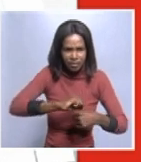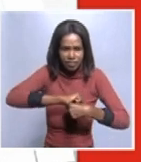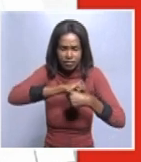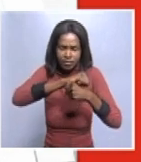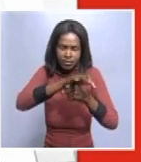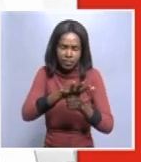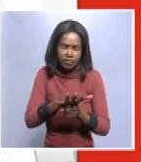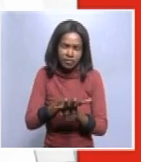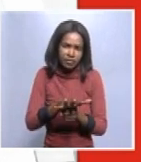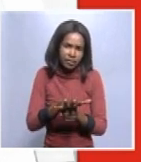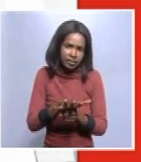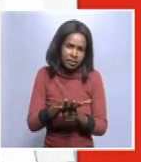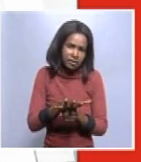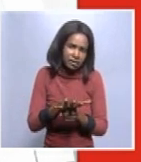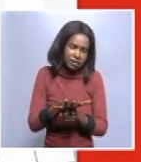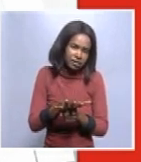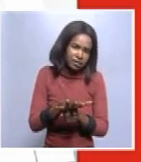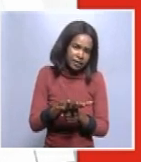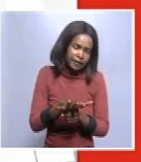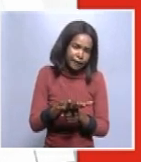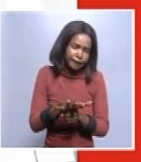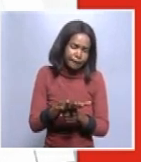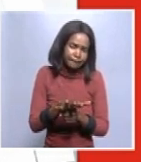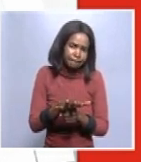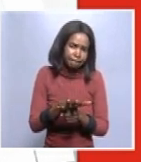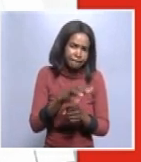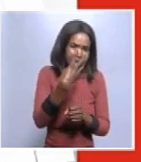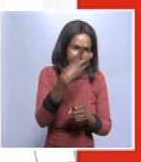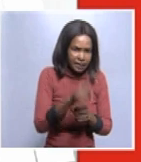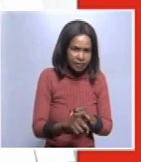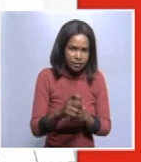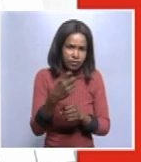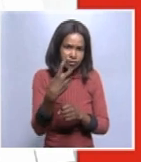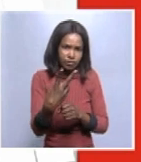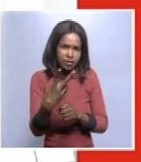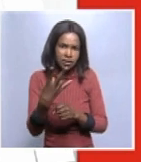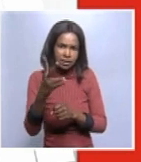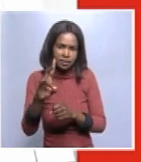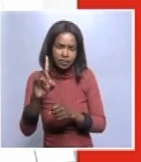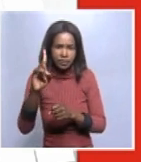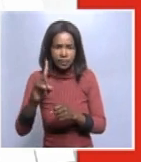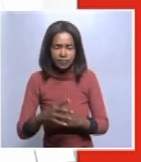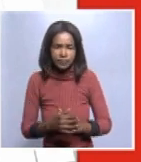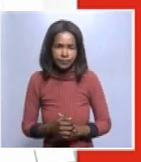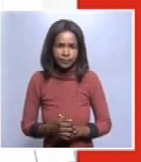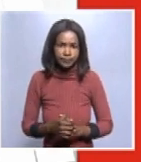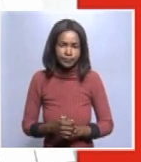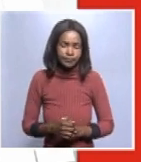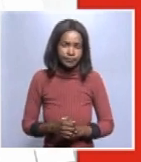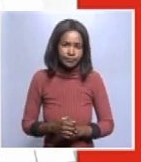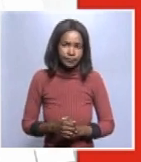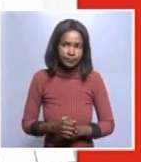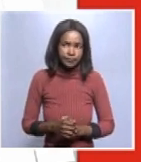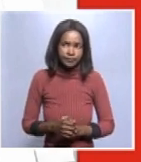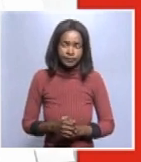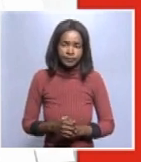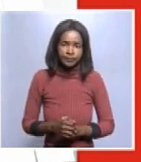due to COVID-19, is 3,271. We have